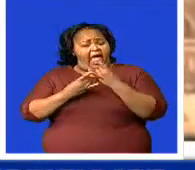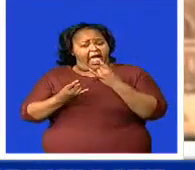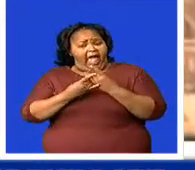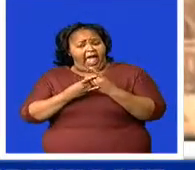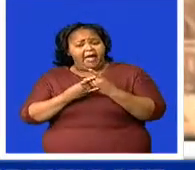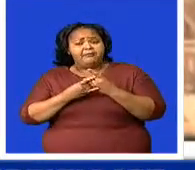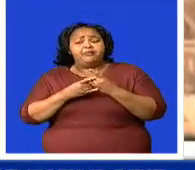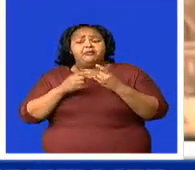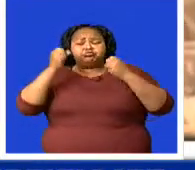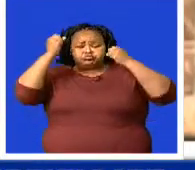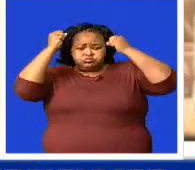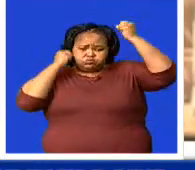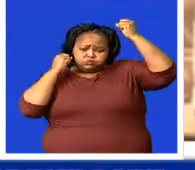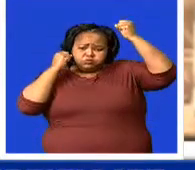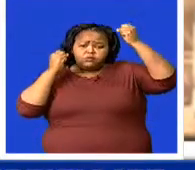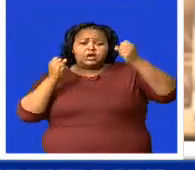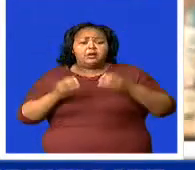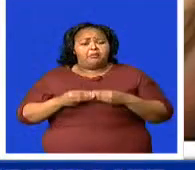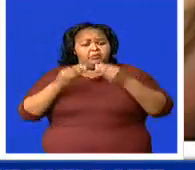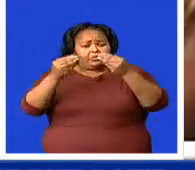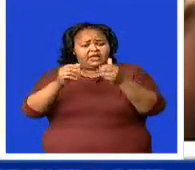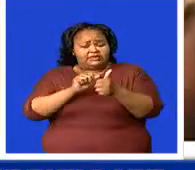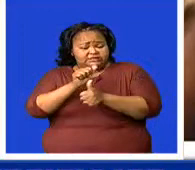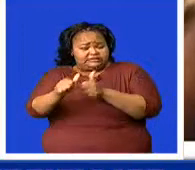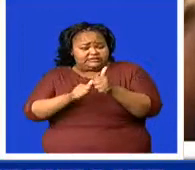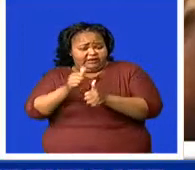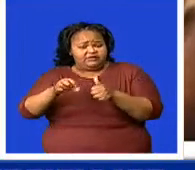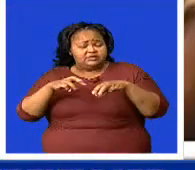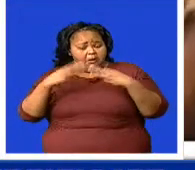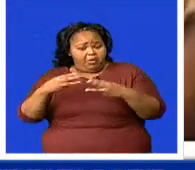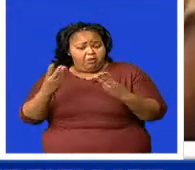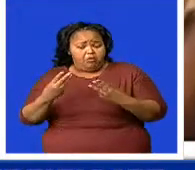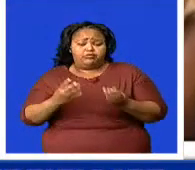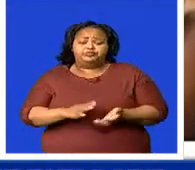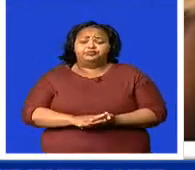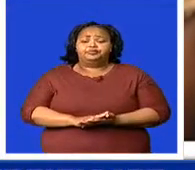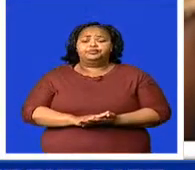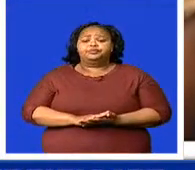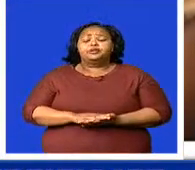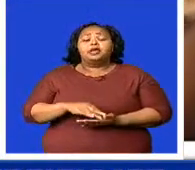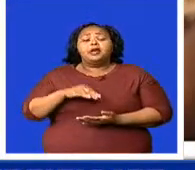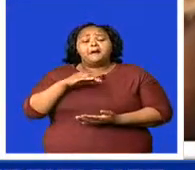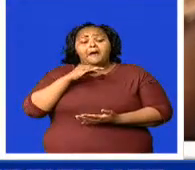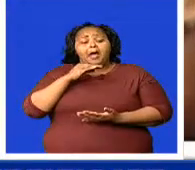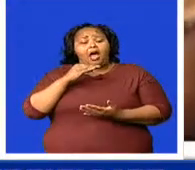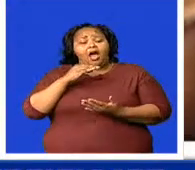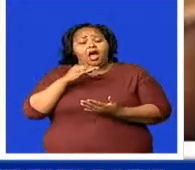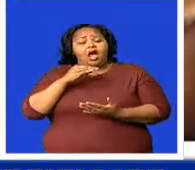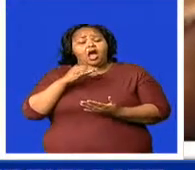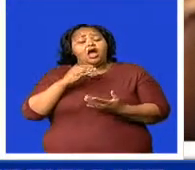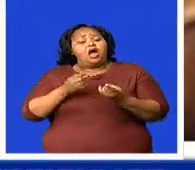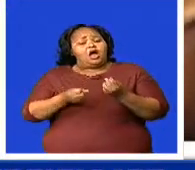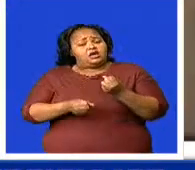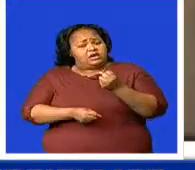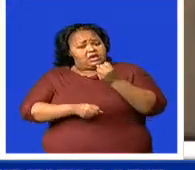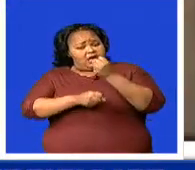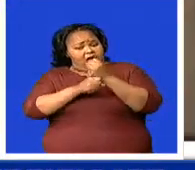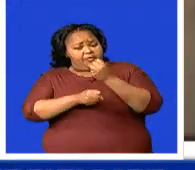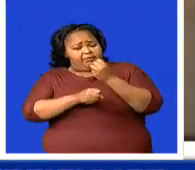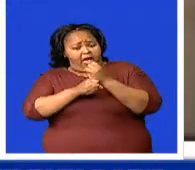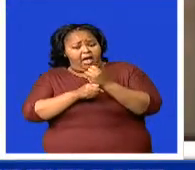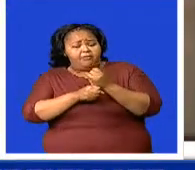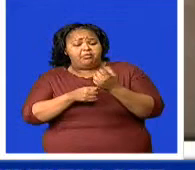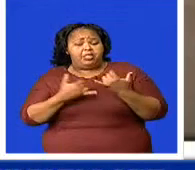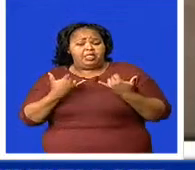continues to provide service to the public. He says it is through such assistance that numbers of COVID-19 cases